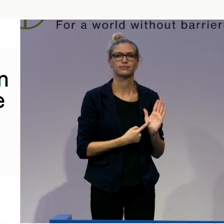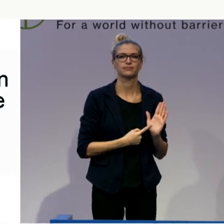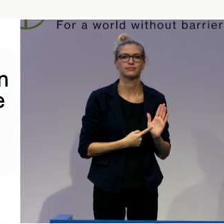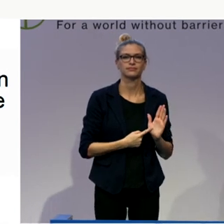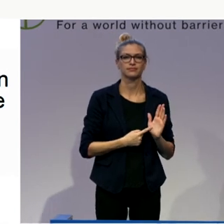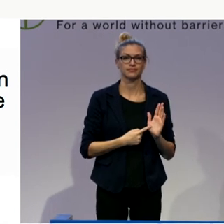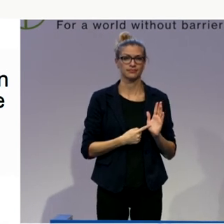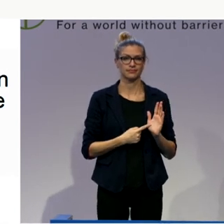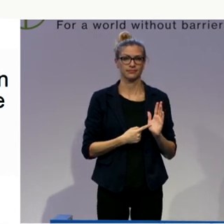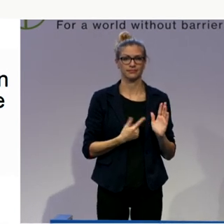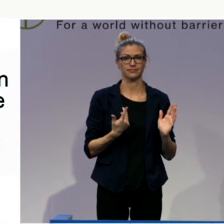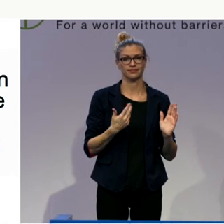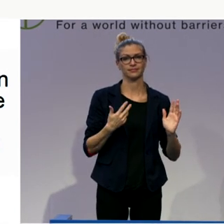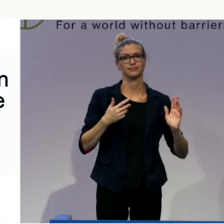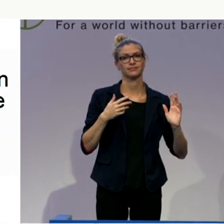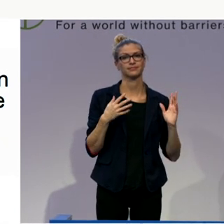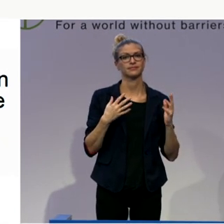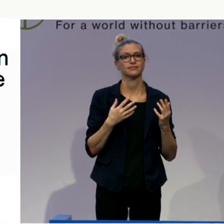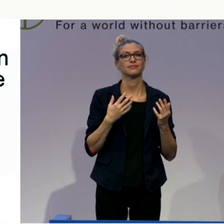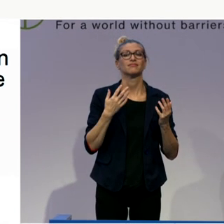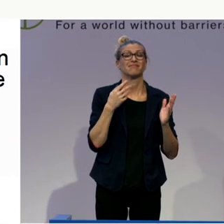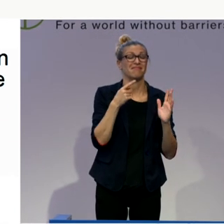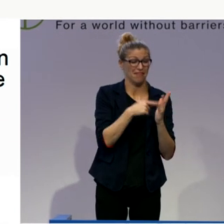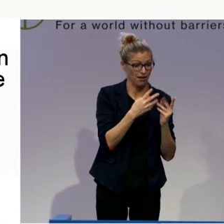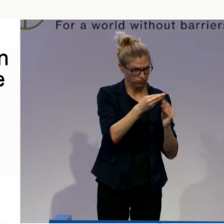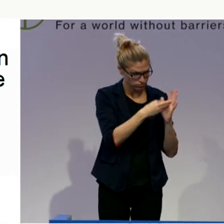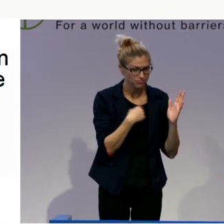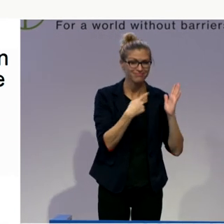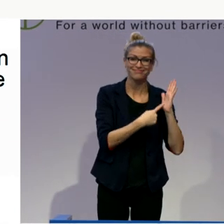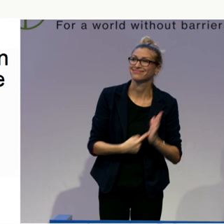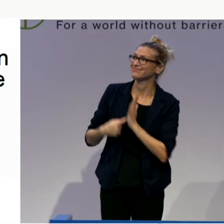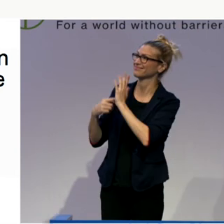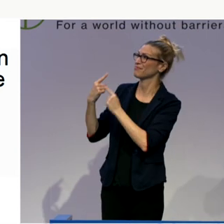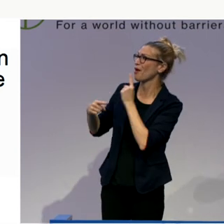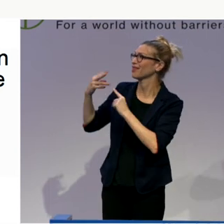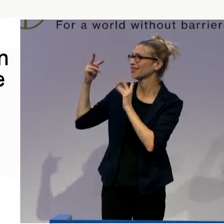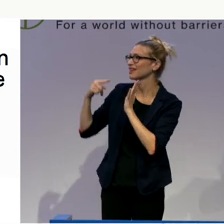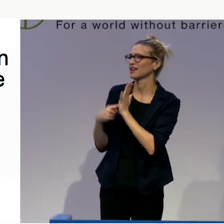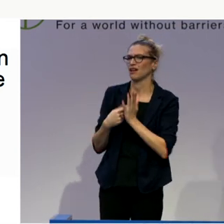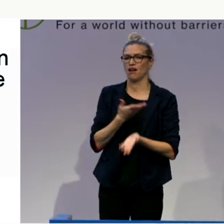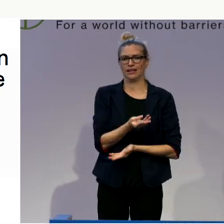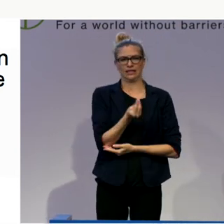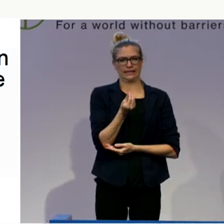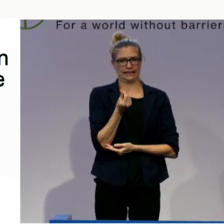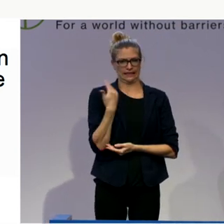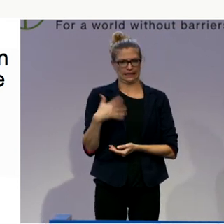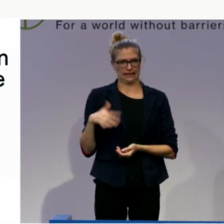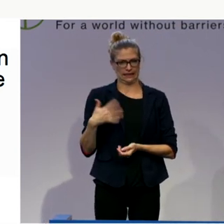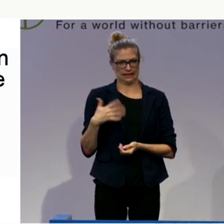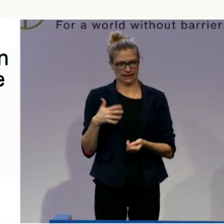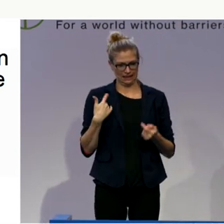What does that cost, these needs for your support, for your personal support? And then we have the personal budget.